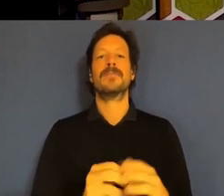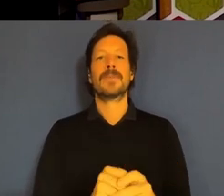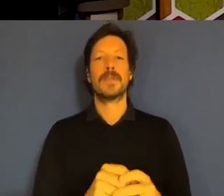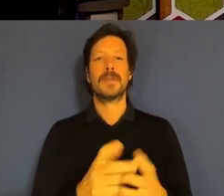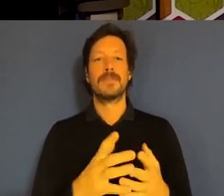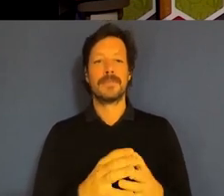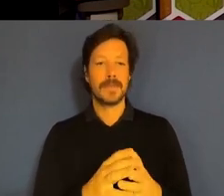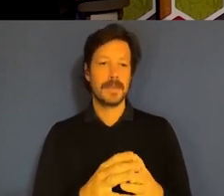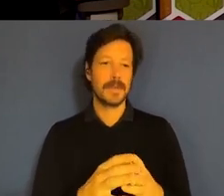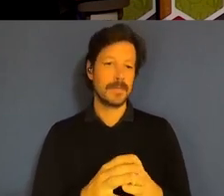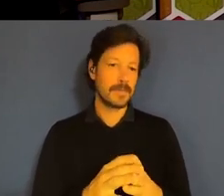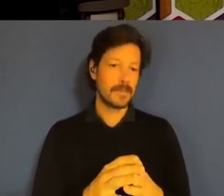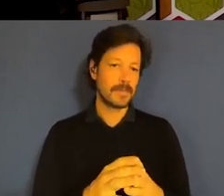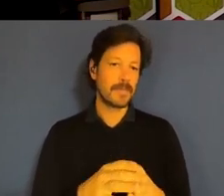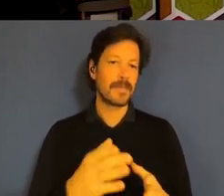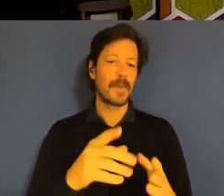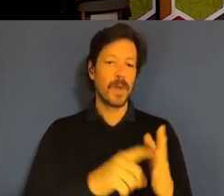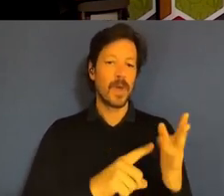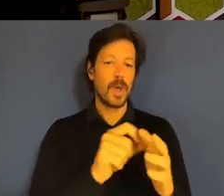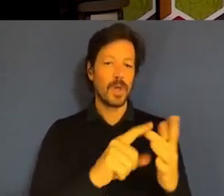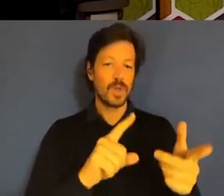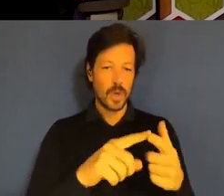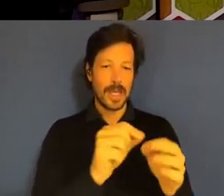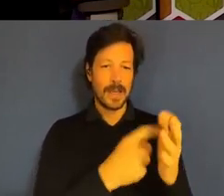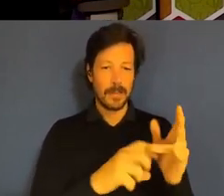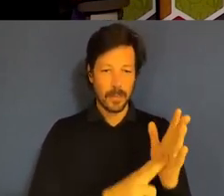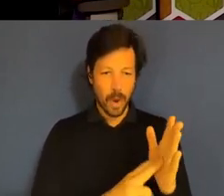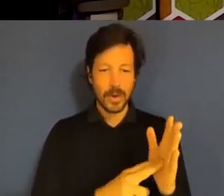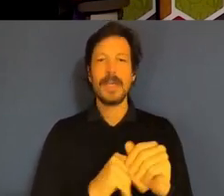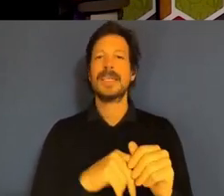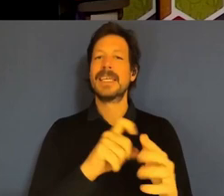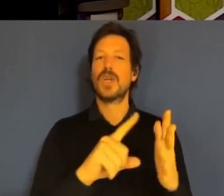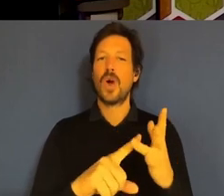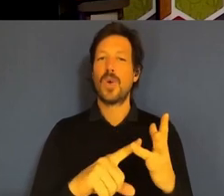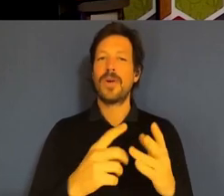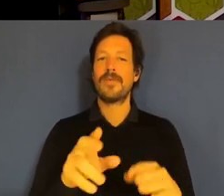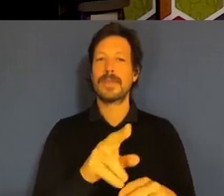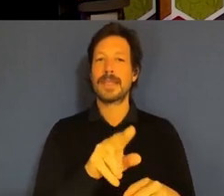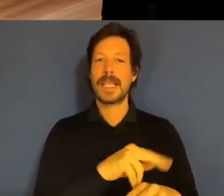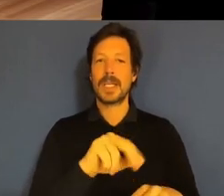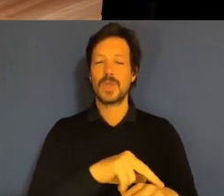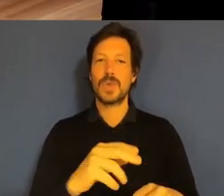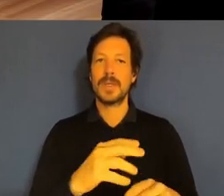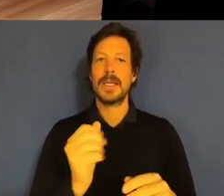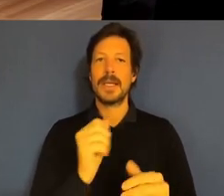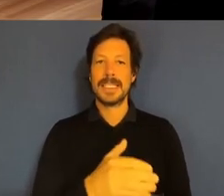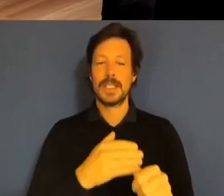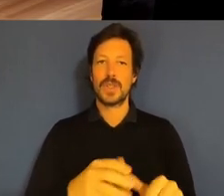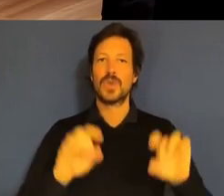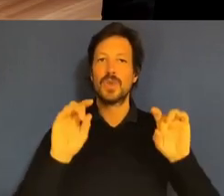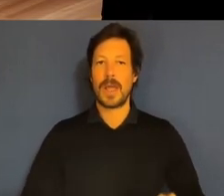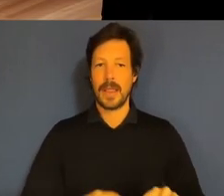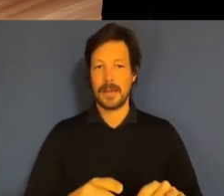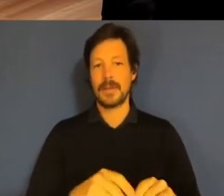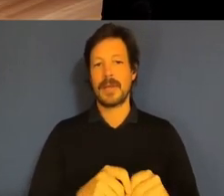Jodie Brown, who is the CEO of the National Indigenous Australians Agency and Rachel Bacon, who is the Deputy